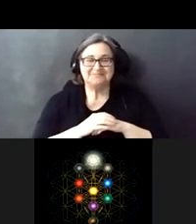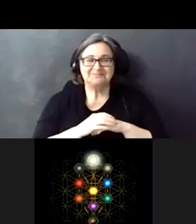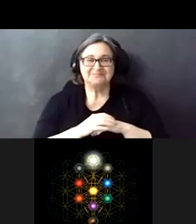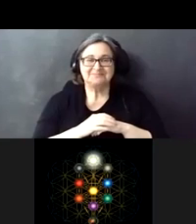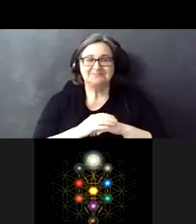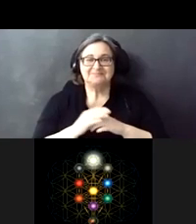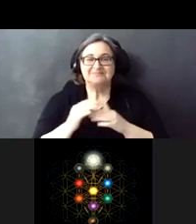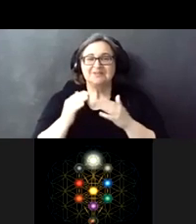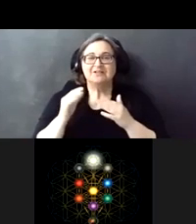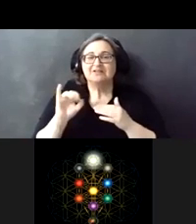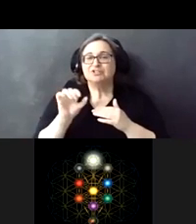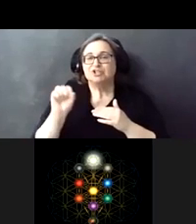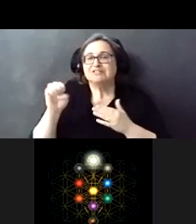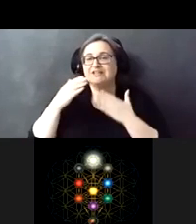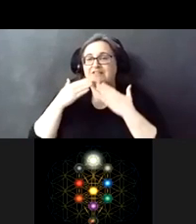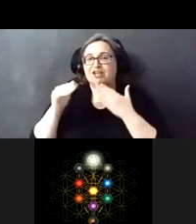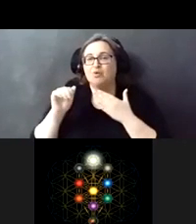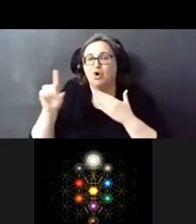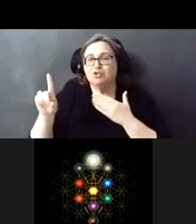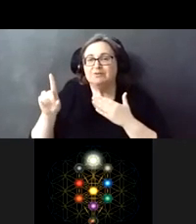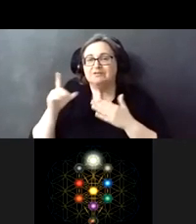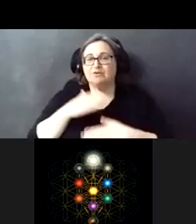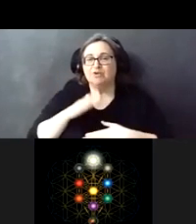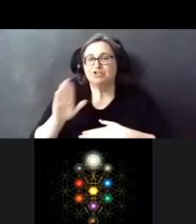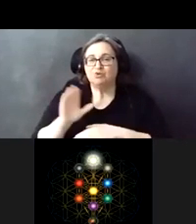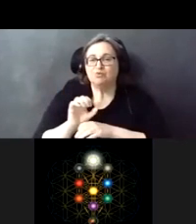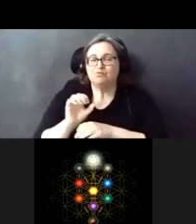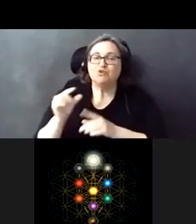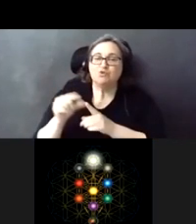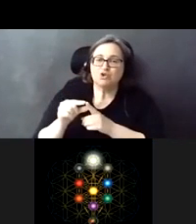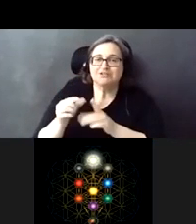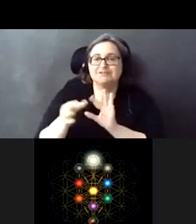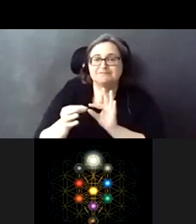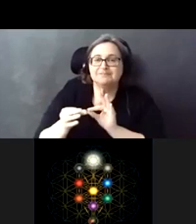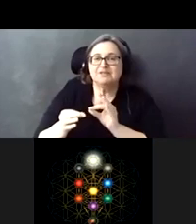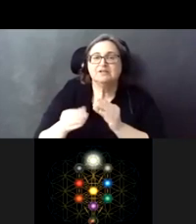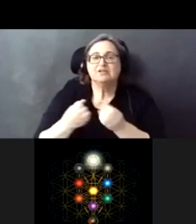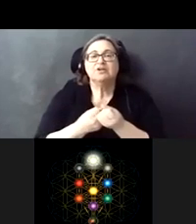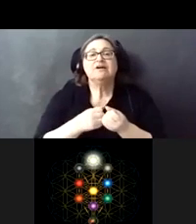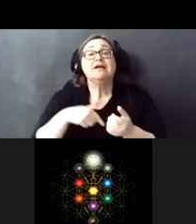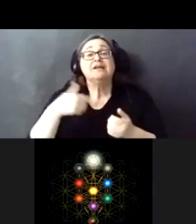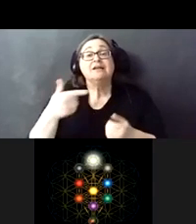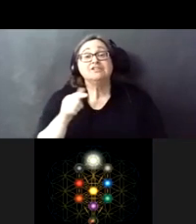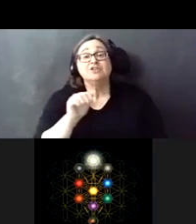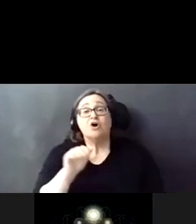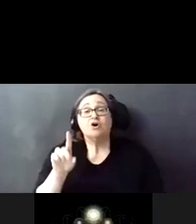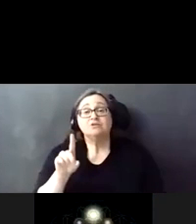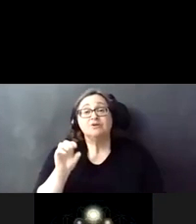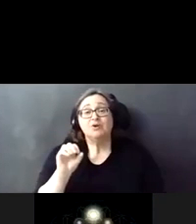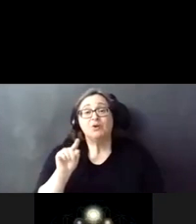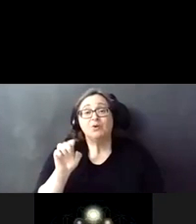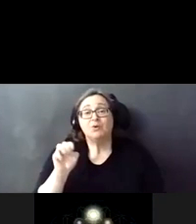Thank you, Alderman. Appreciate your words and your support. Alderman Osterman, let's see if we can get